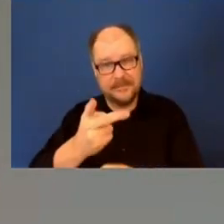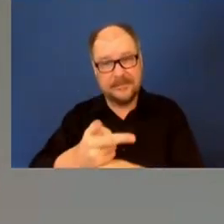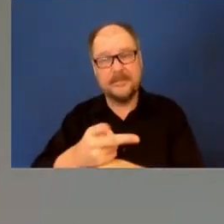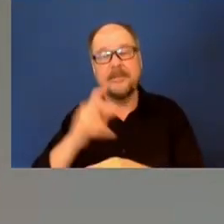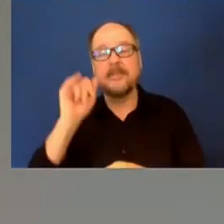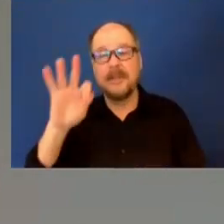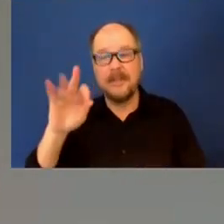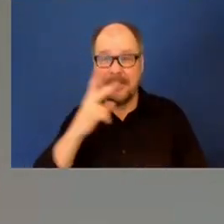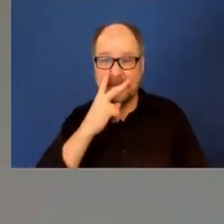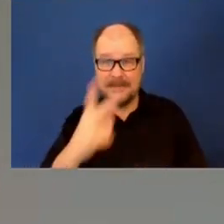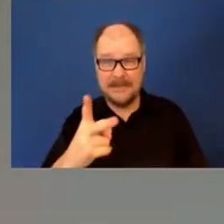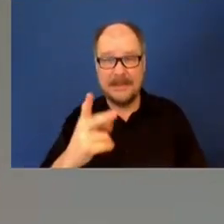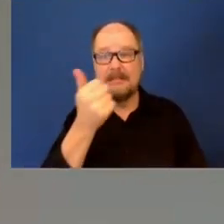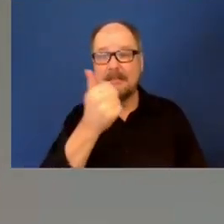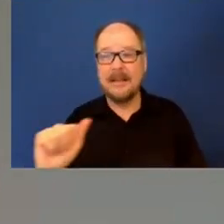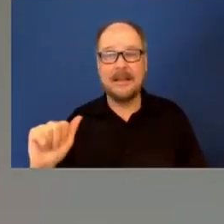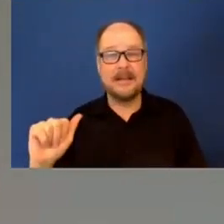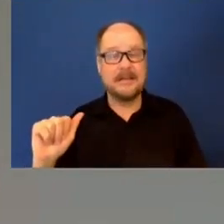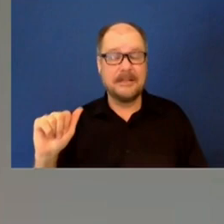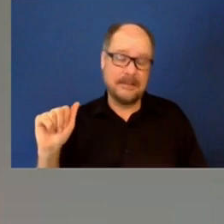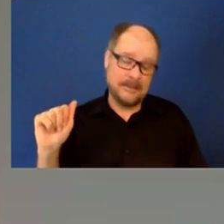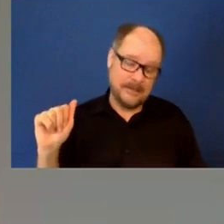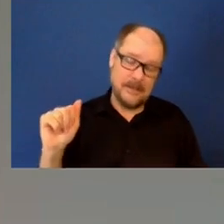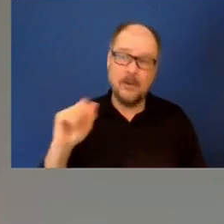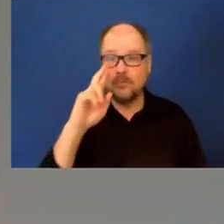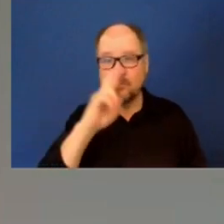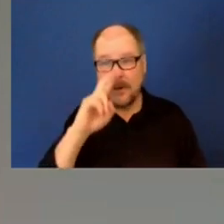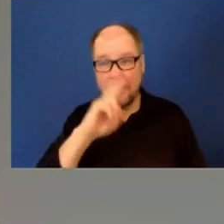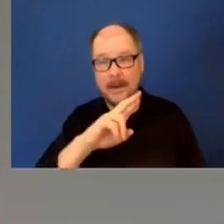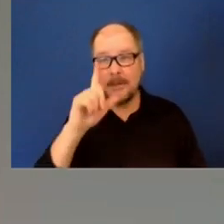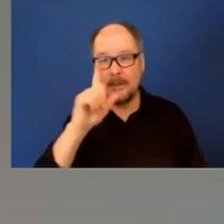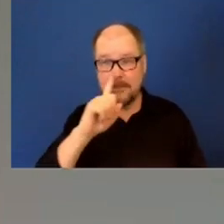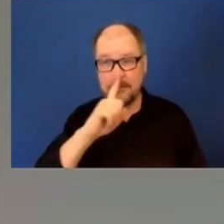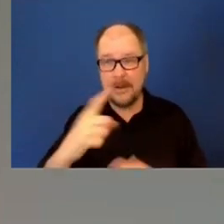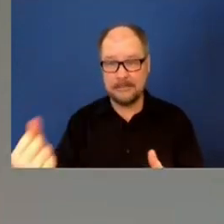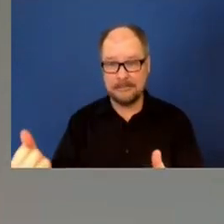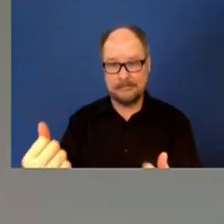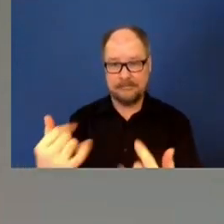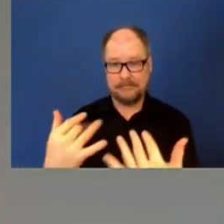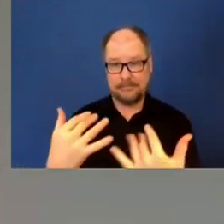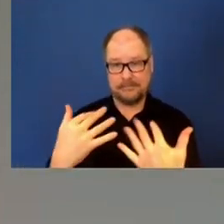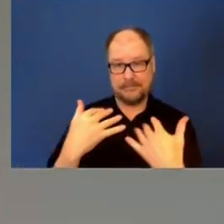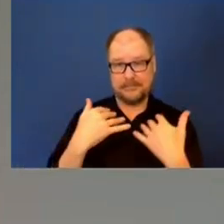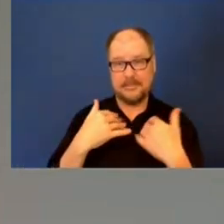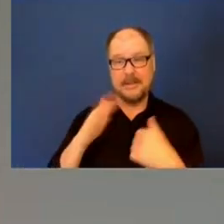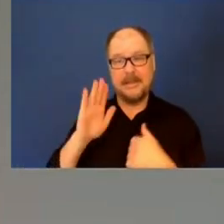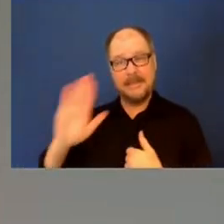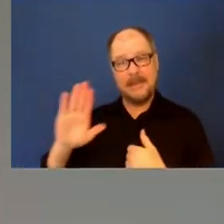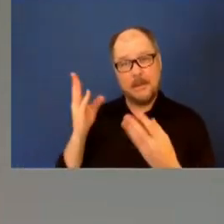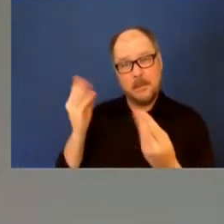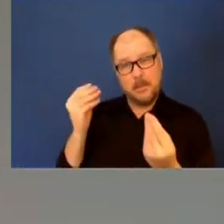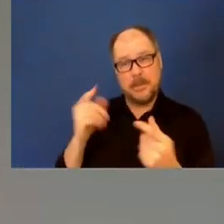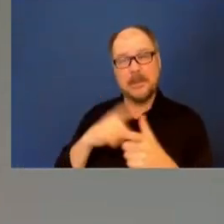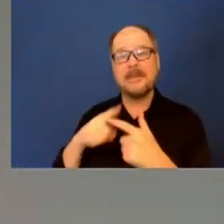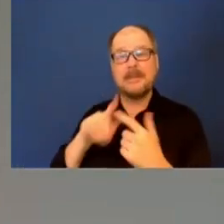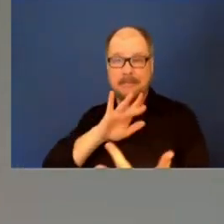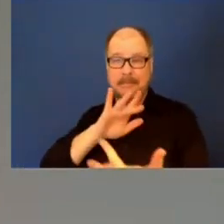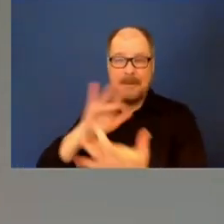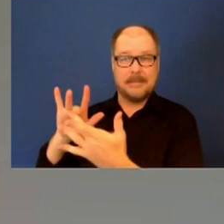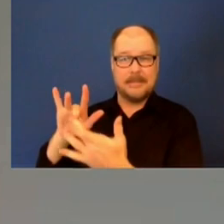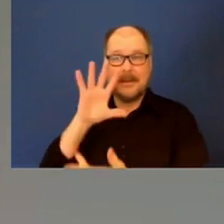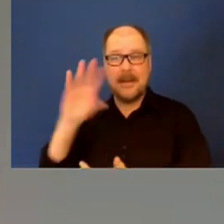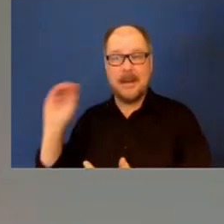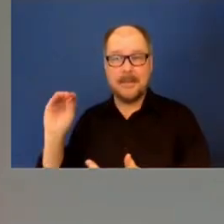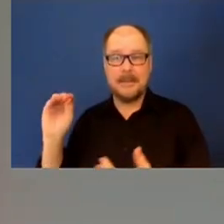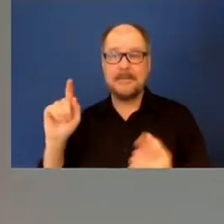any potential rodent activity on their properties, that they contact pest control as quickly